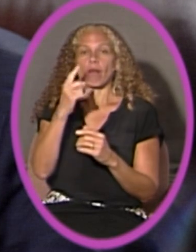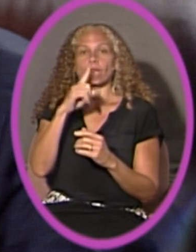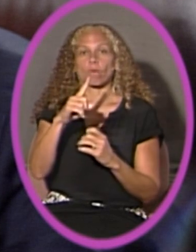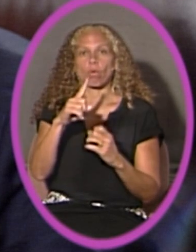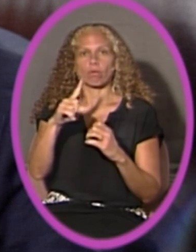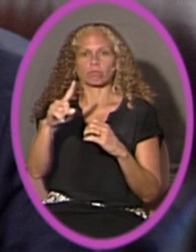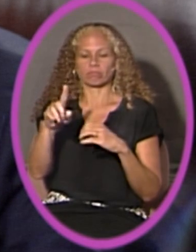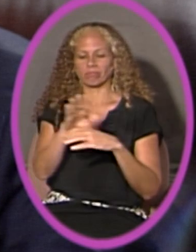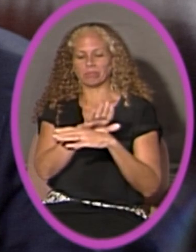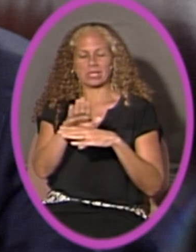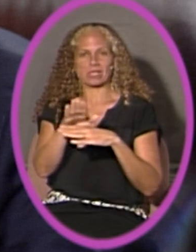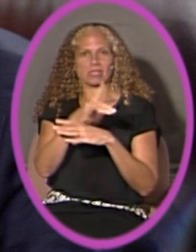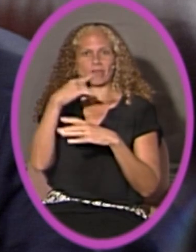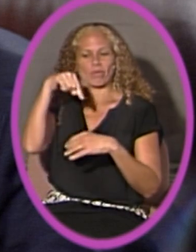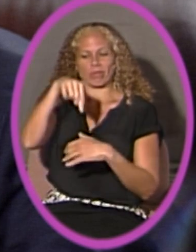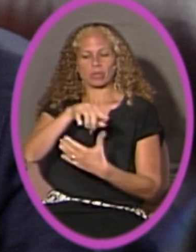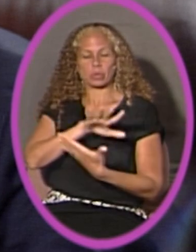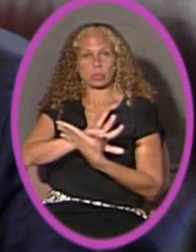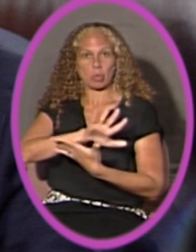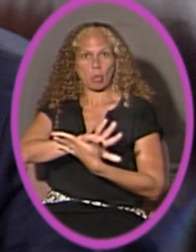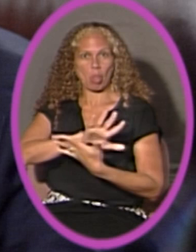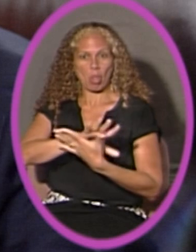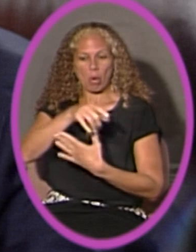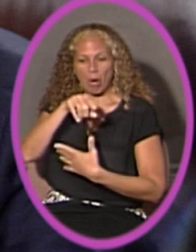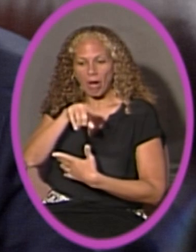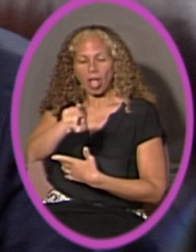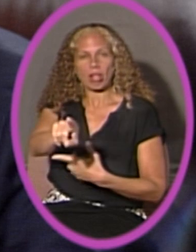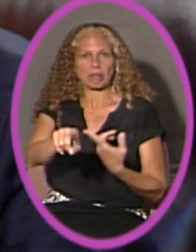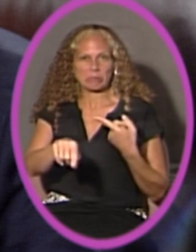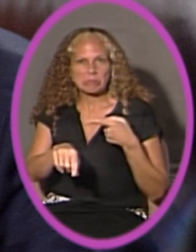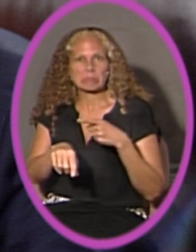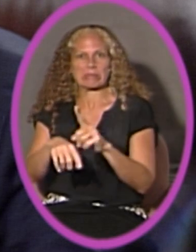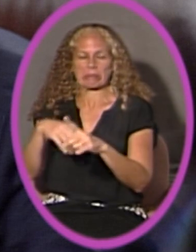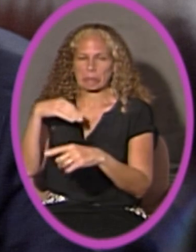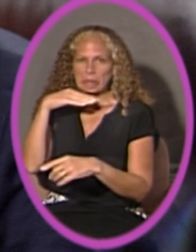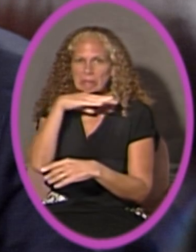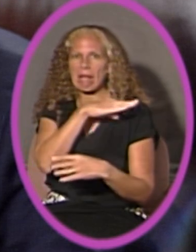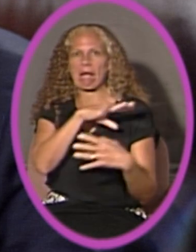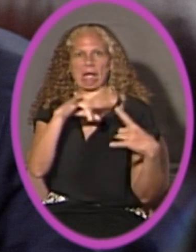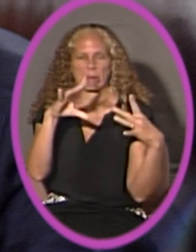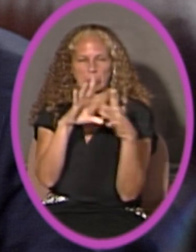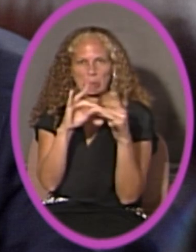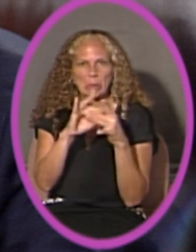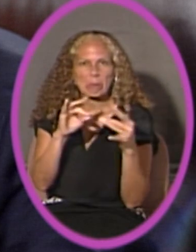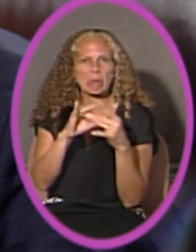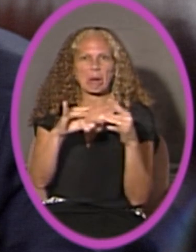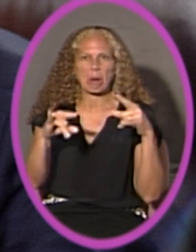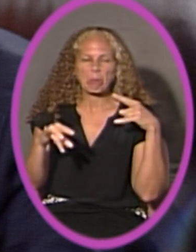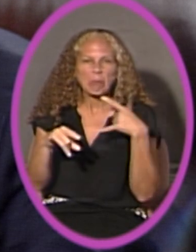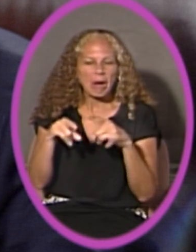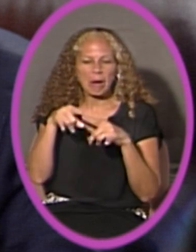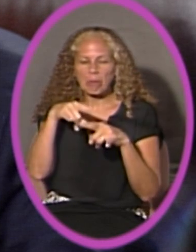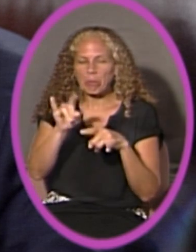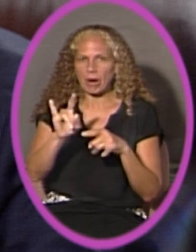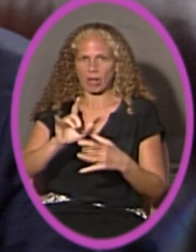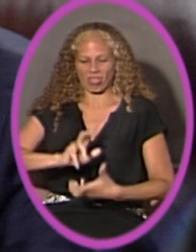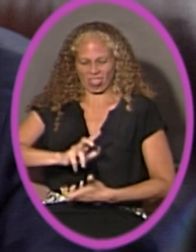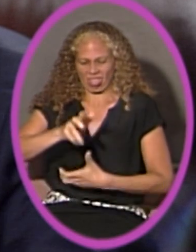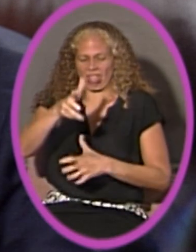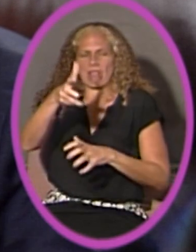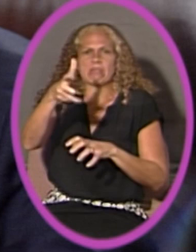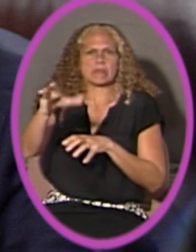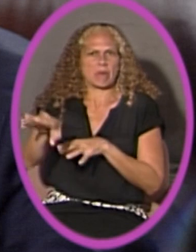or who makes personal attacks or impertinent or slanderous remarks, or otherwise engages in boisterous behavior which creates a